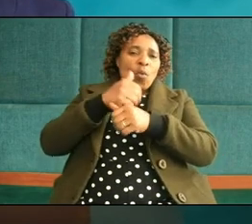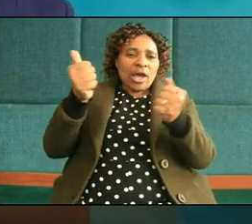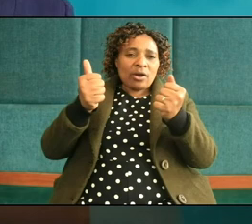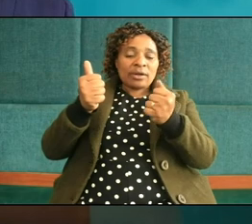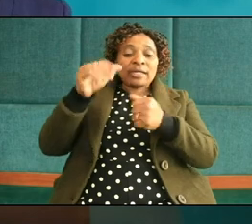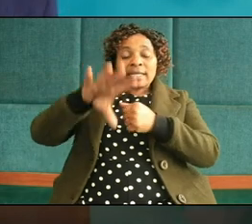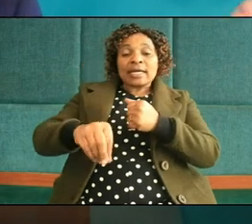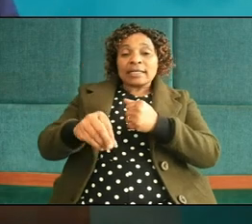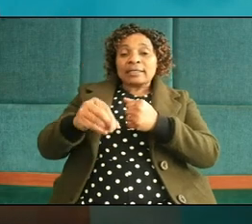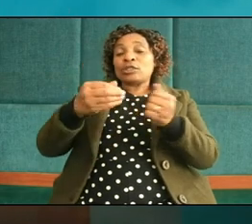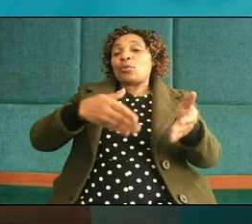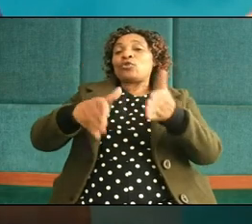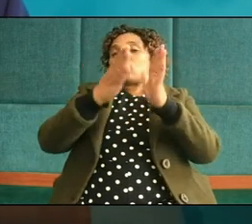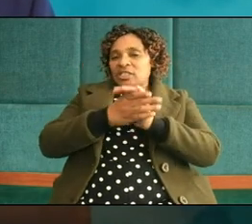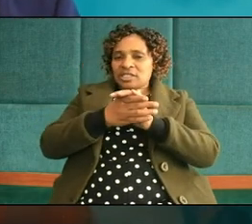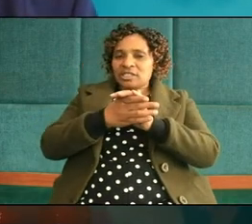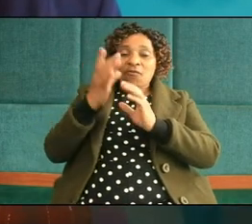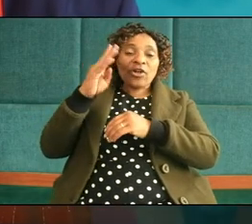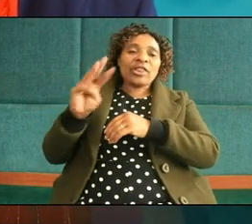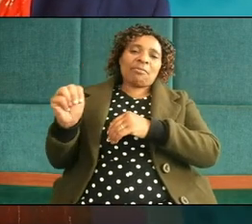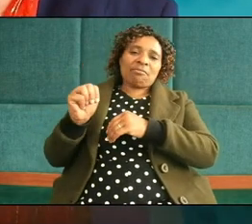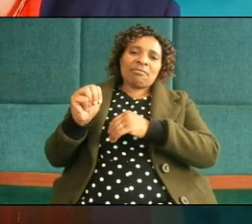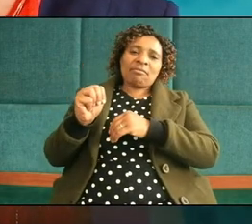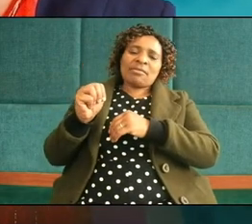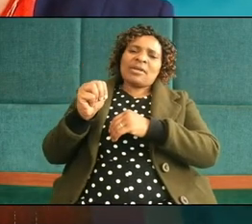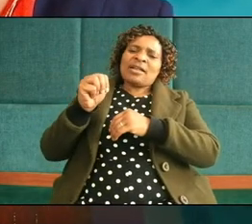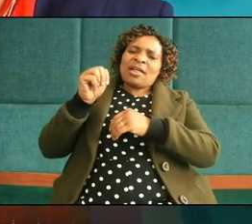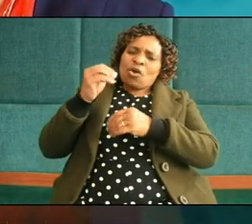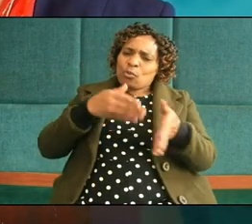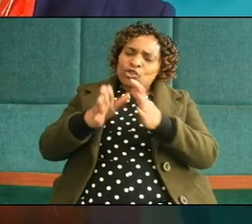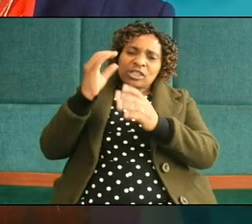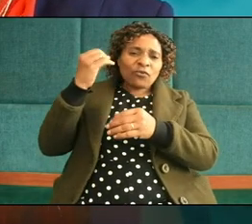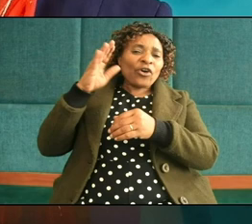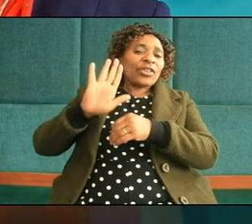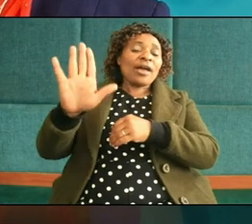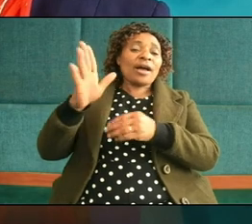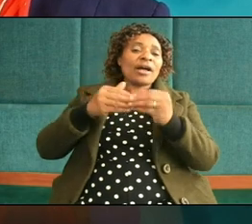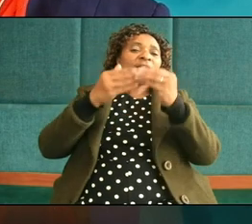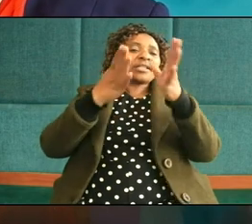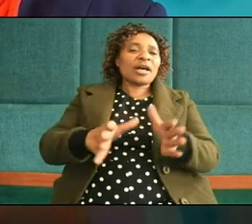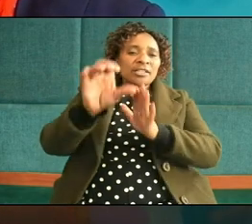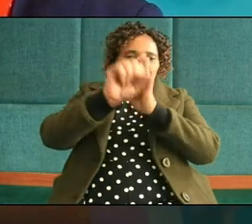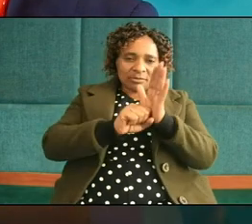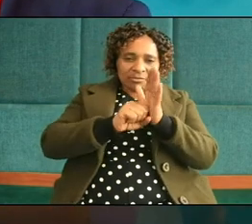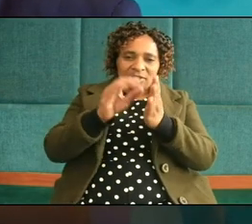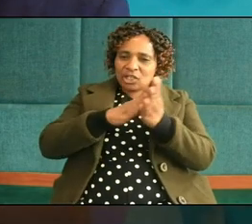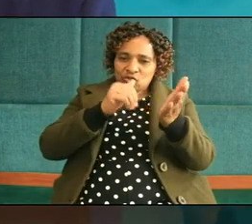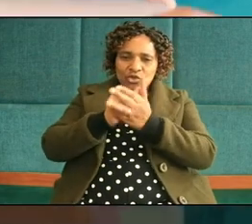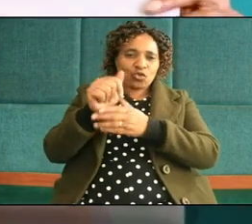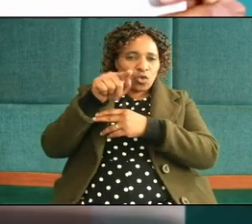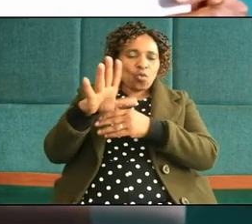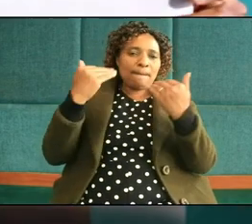power they are taking advantage of their leadership and destroy those human beings